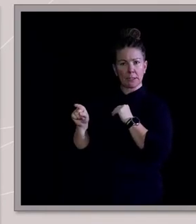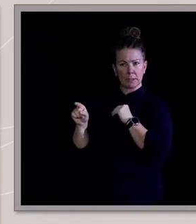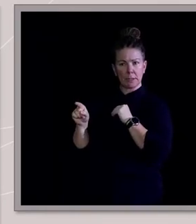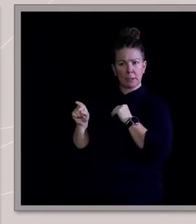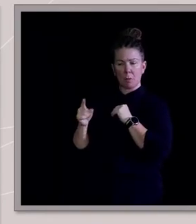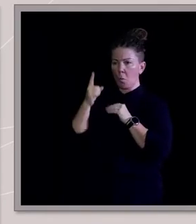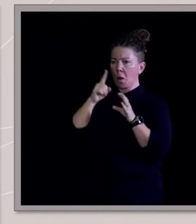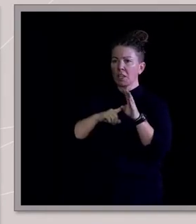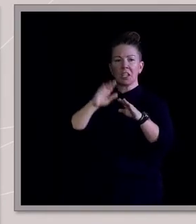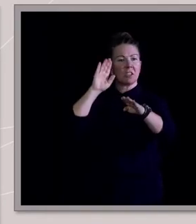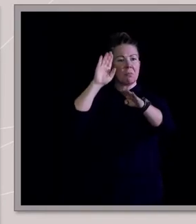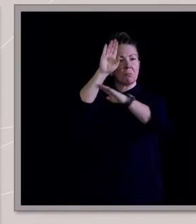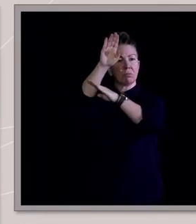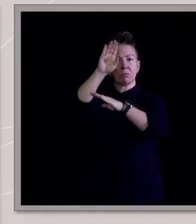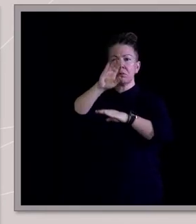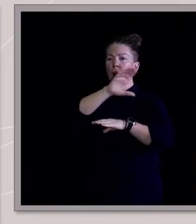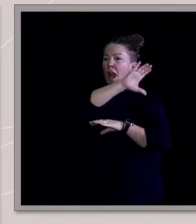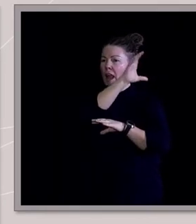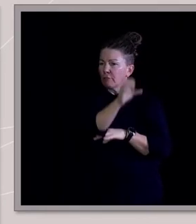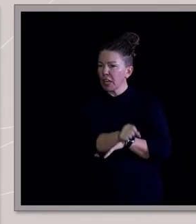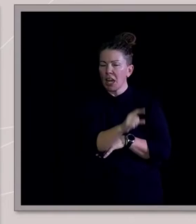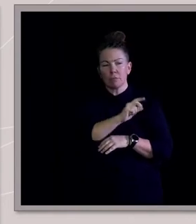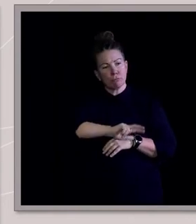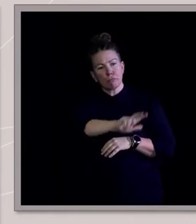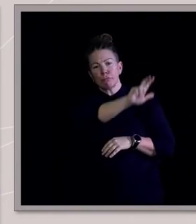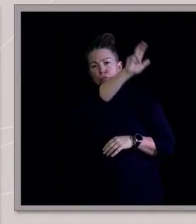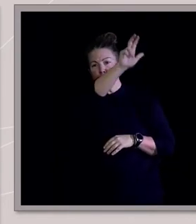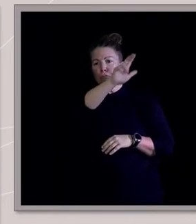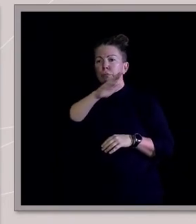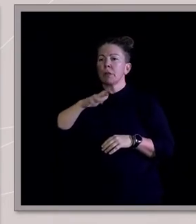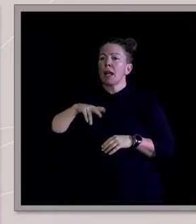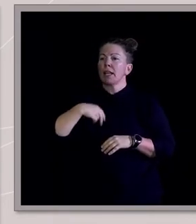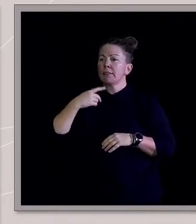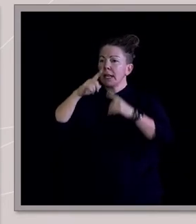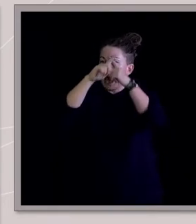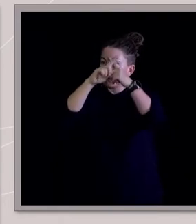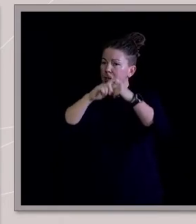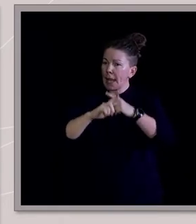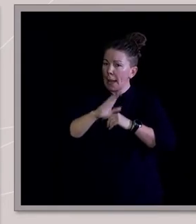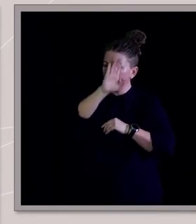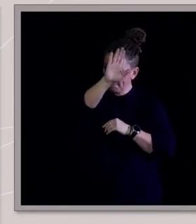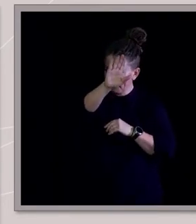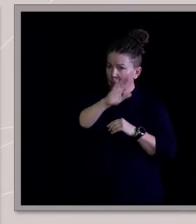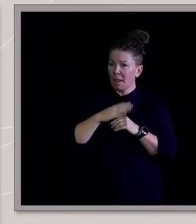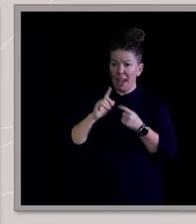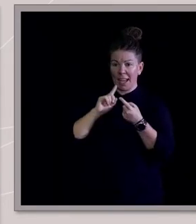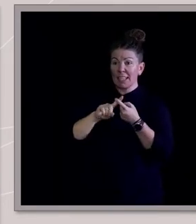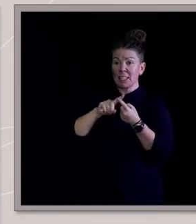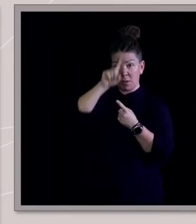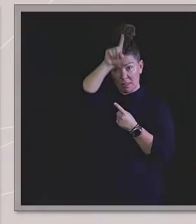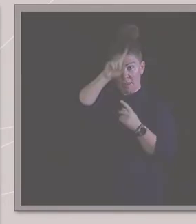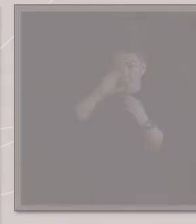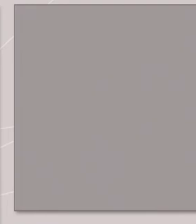away. I traveled through Africa for a few months and then I lived in Amsterdam and I continued on with that relationship